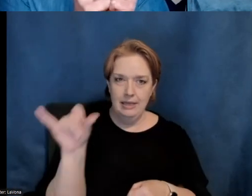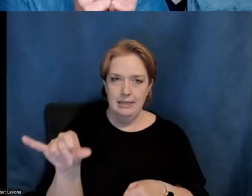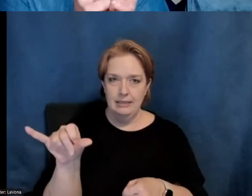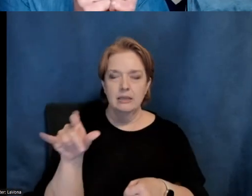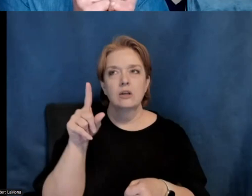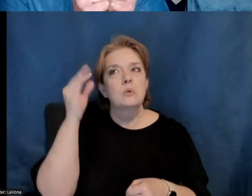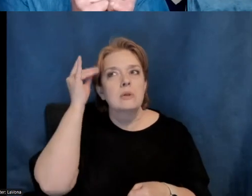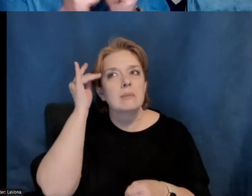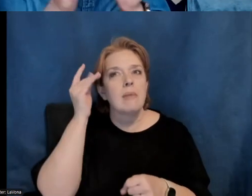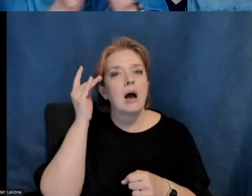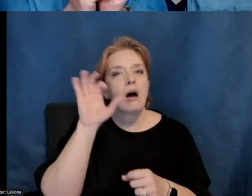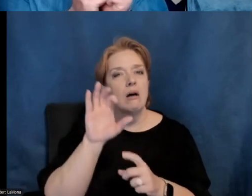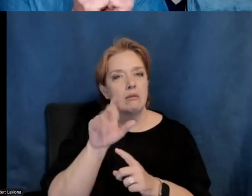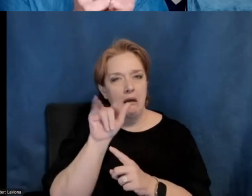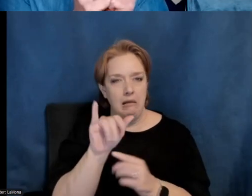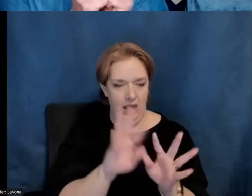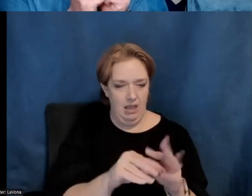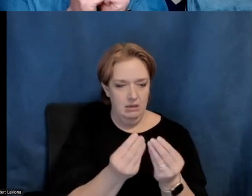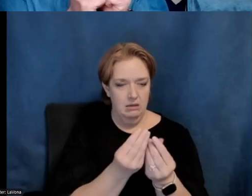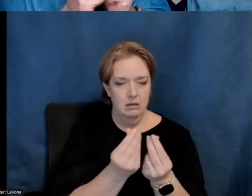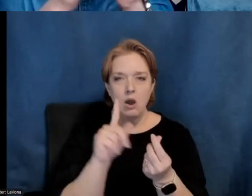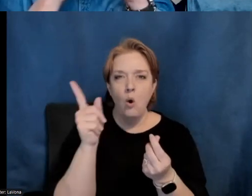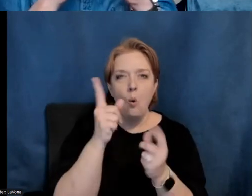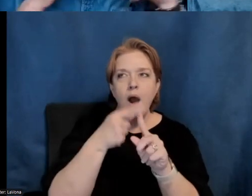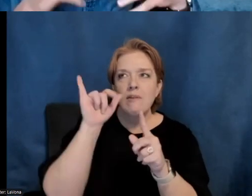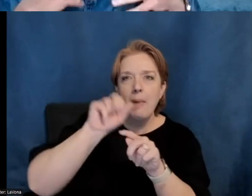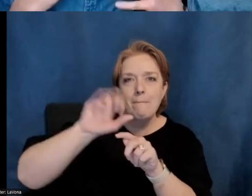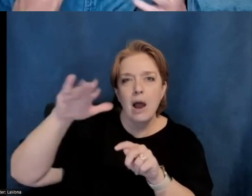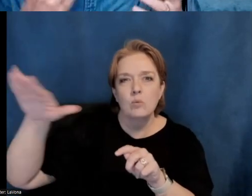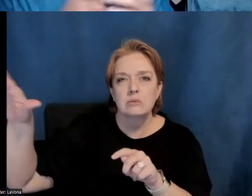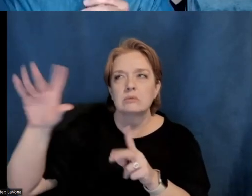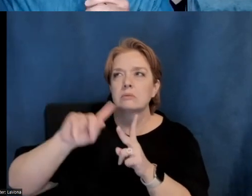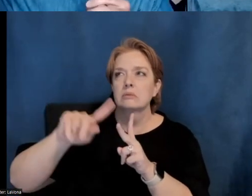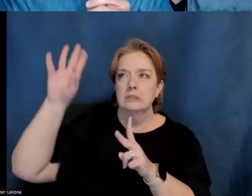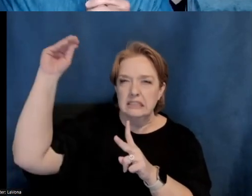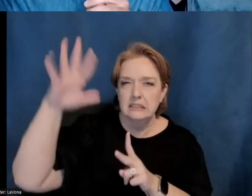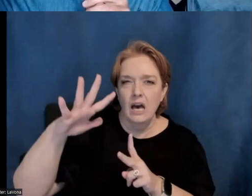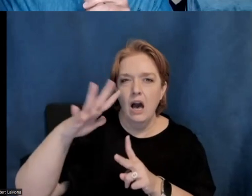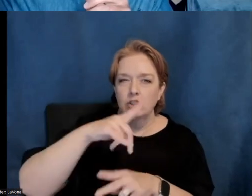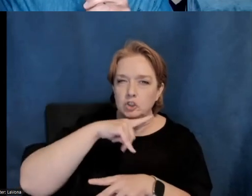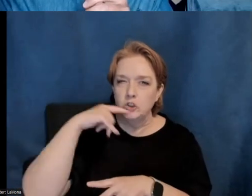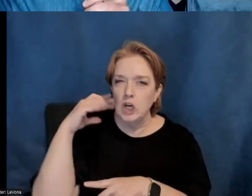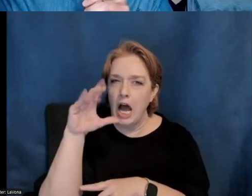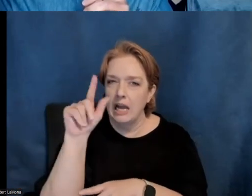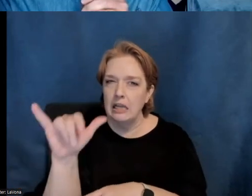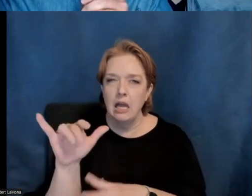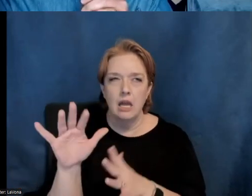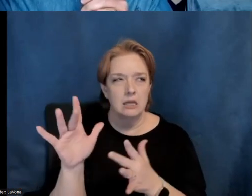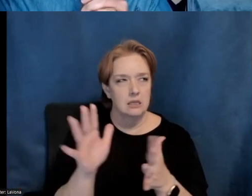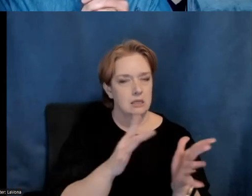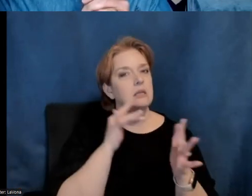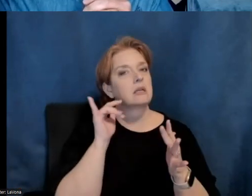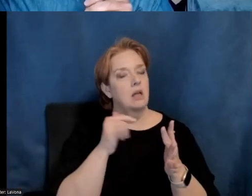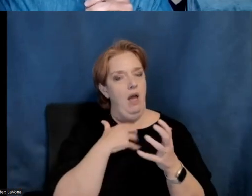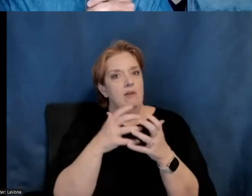the mountains that the clay comes from and the sun that dries the clay. And, and, you know, so, so there's certainly, uh, that